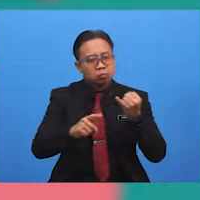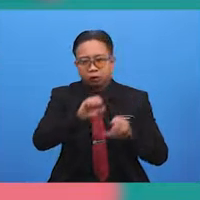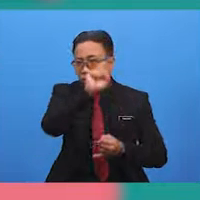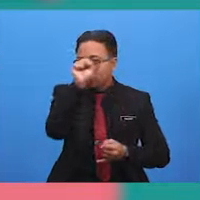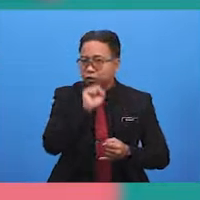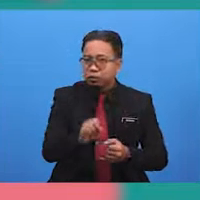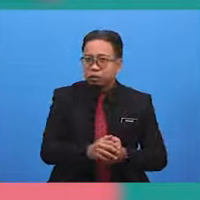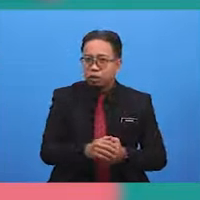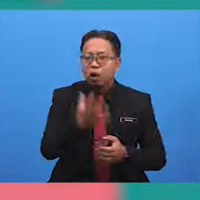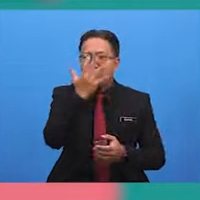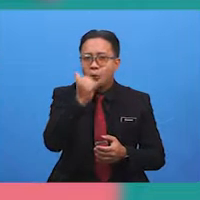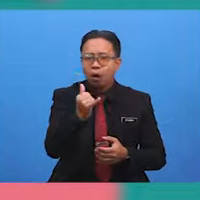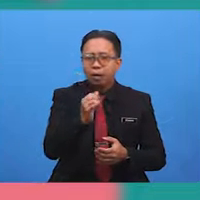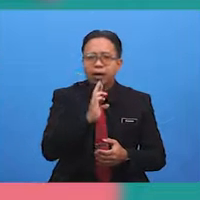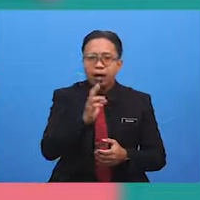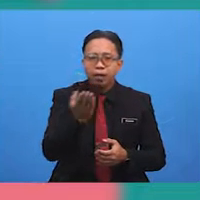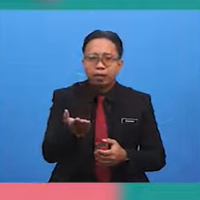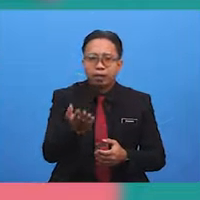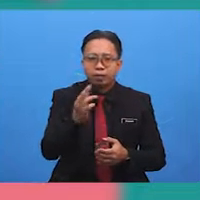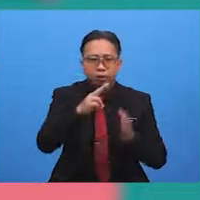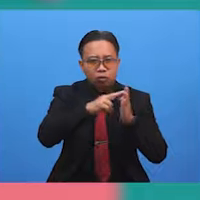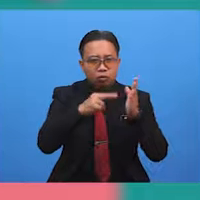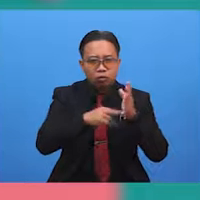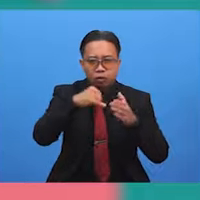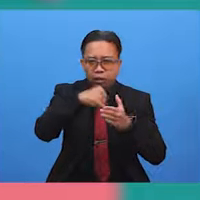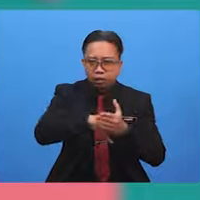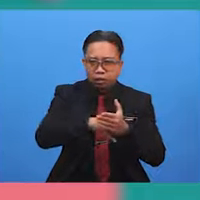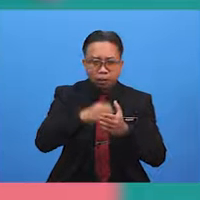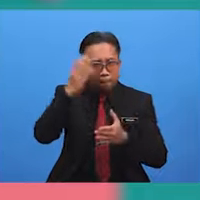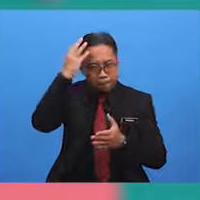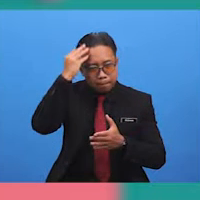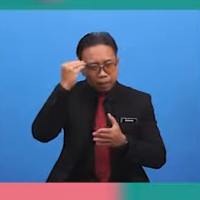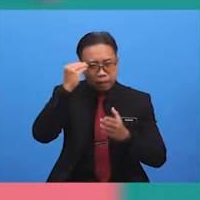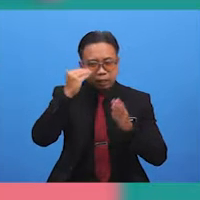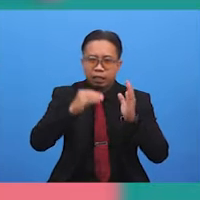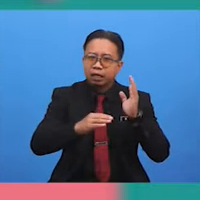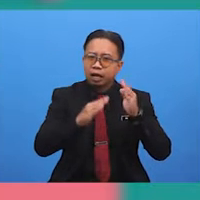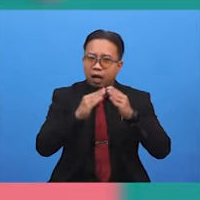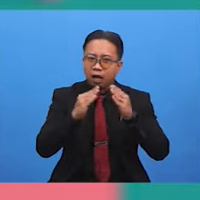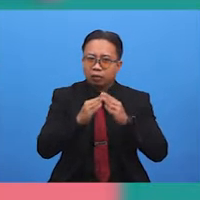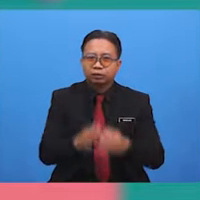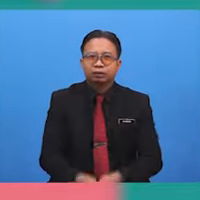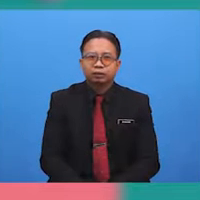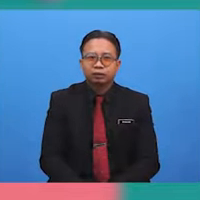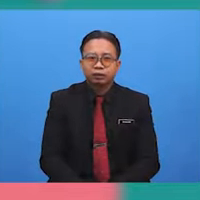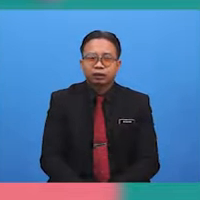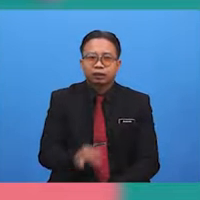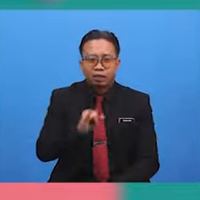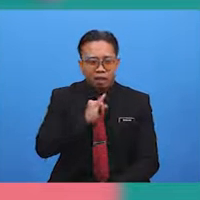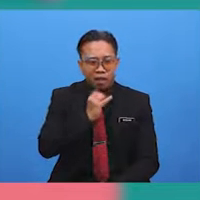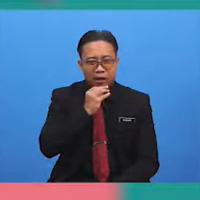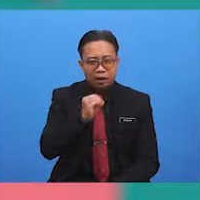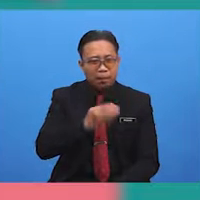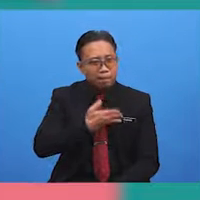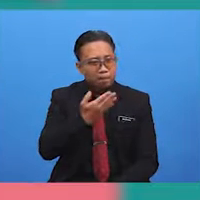is, why are there many rules in a traditional Malay house? Oh, I am